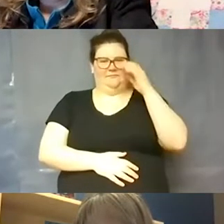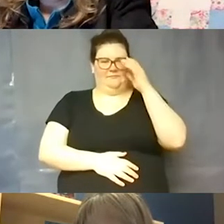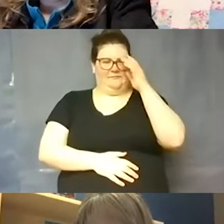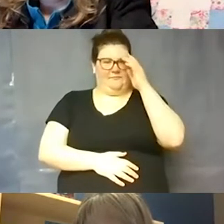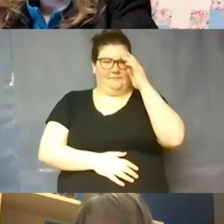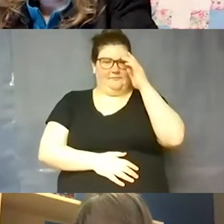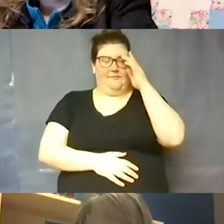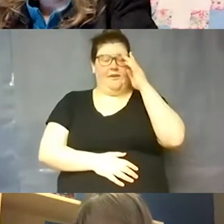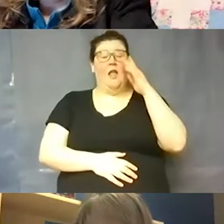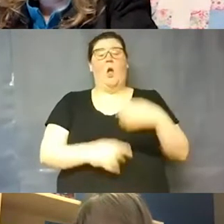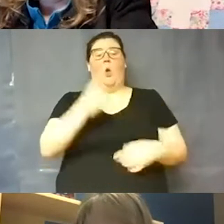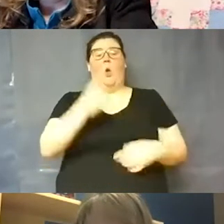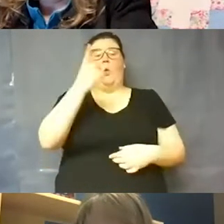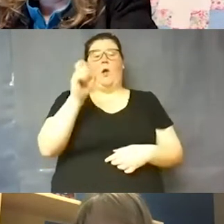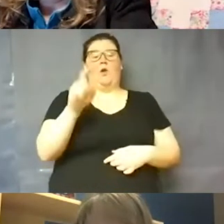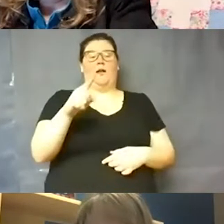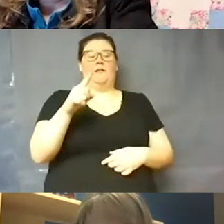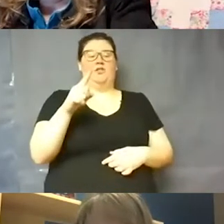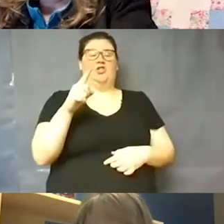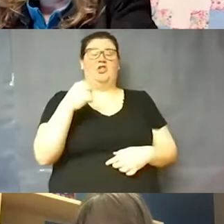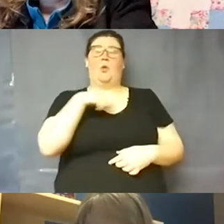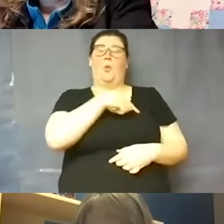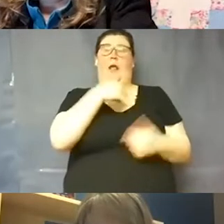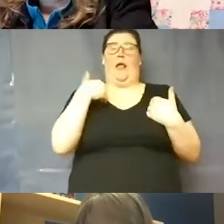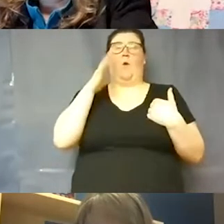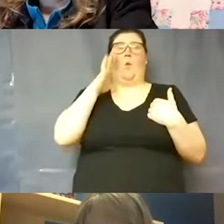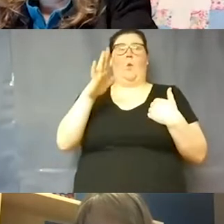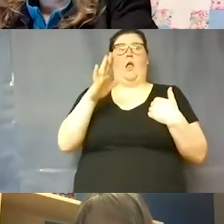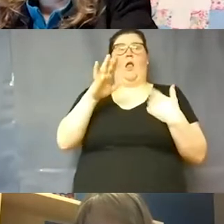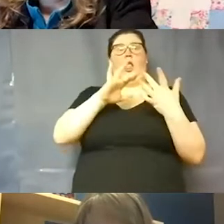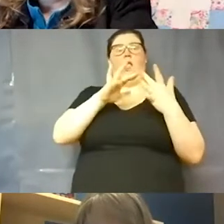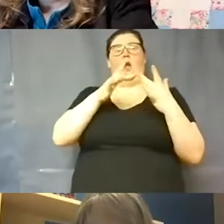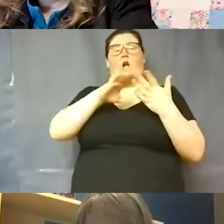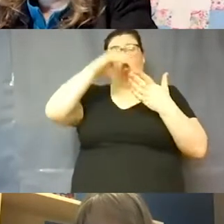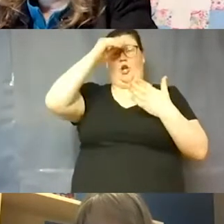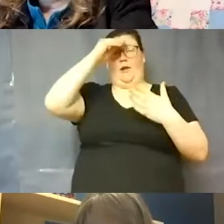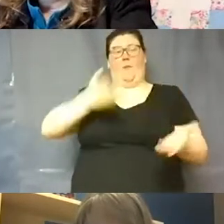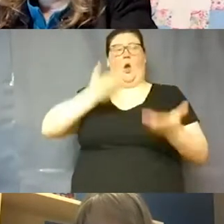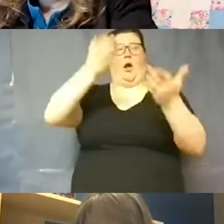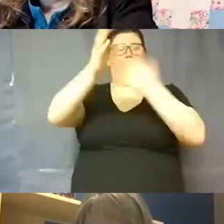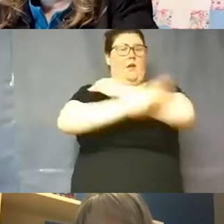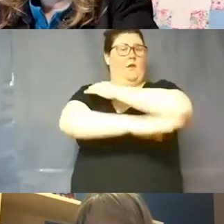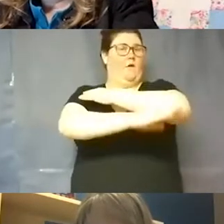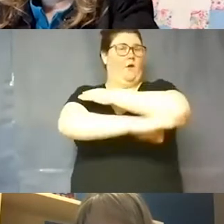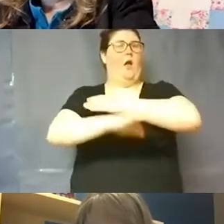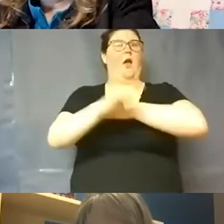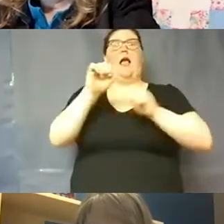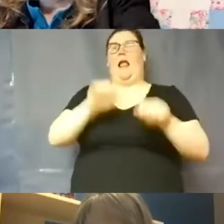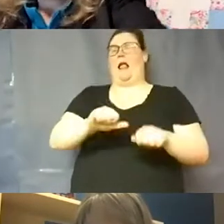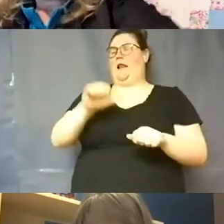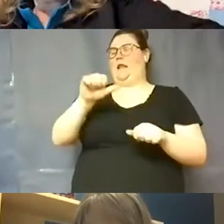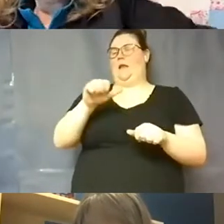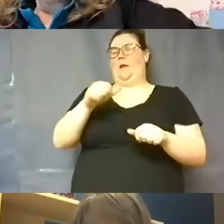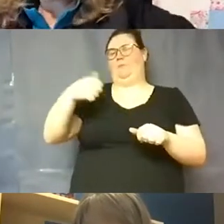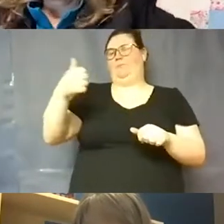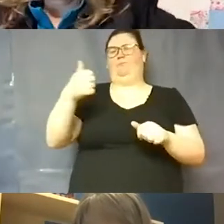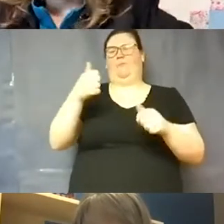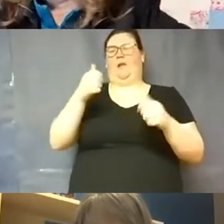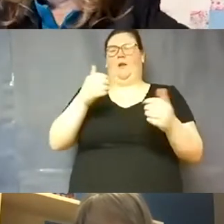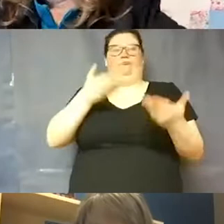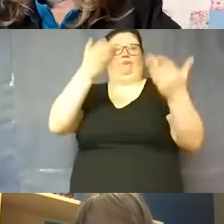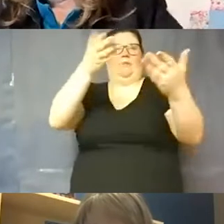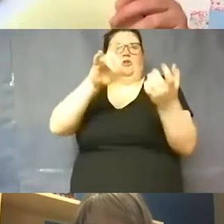So one of the questions we have is, will remote learning be offered in the fall? Are there any proposed changes to their approach if it's offered?